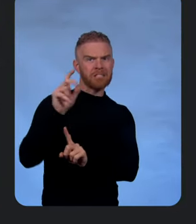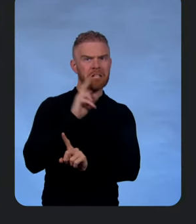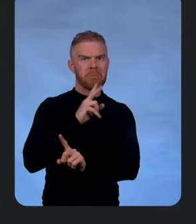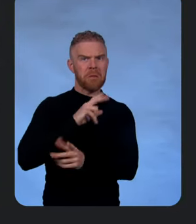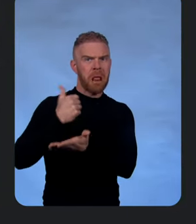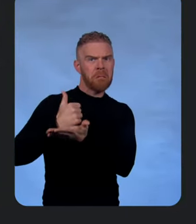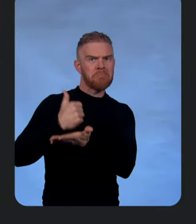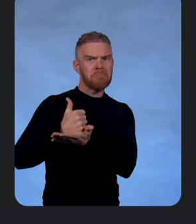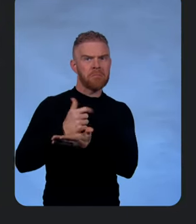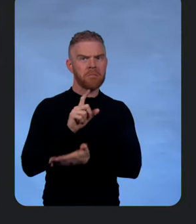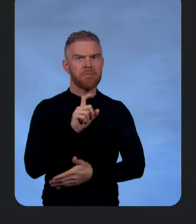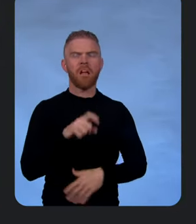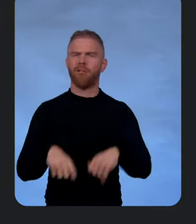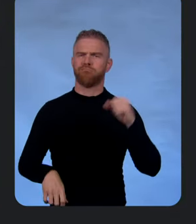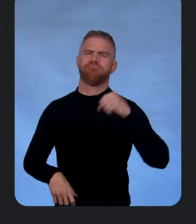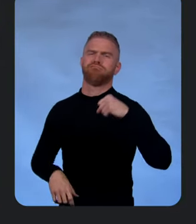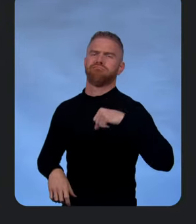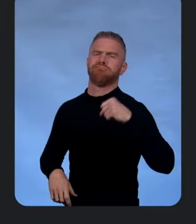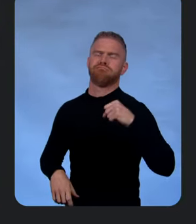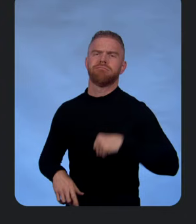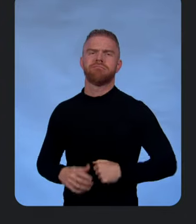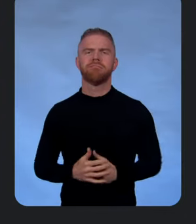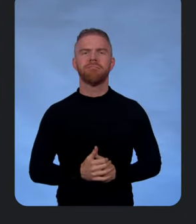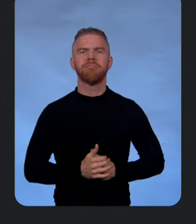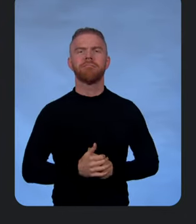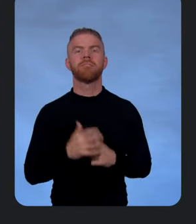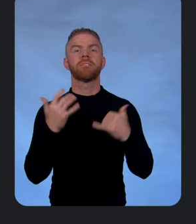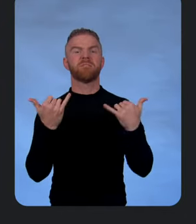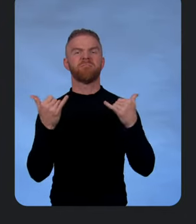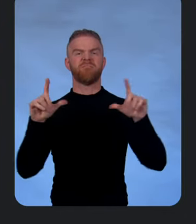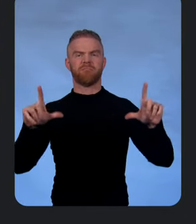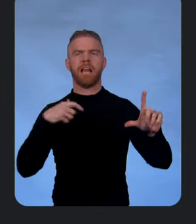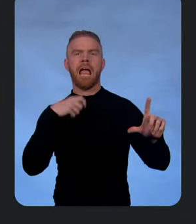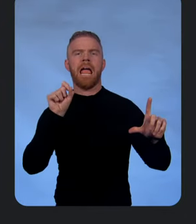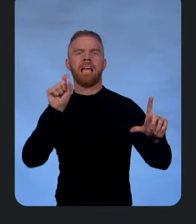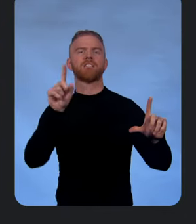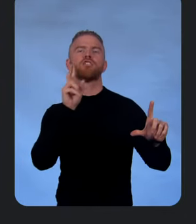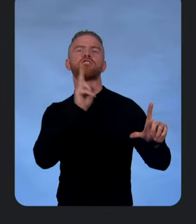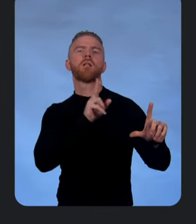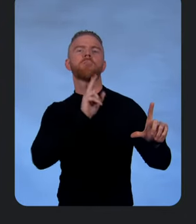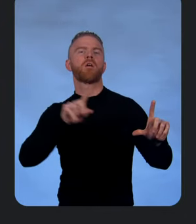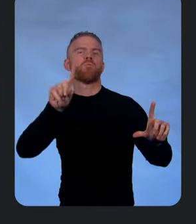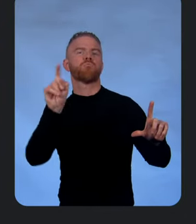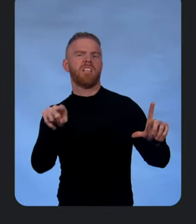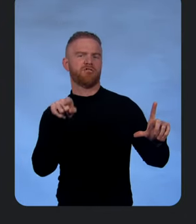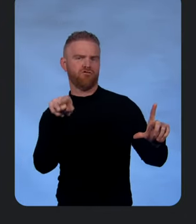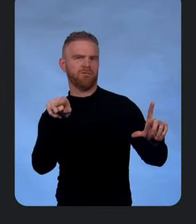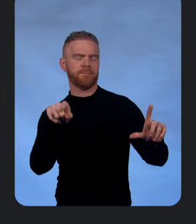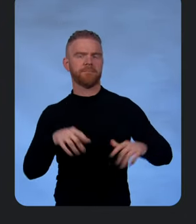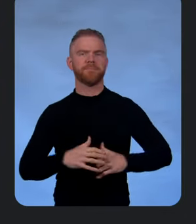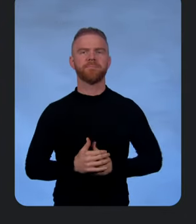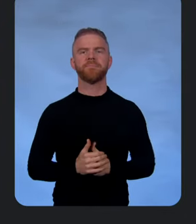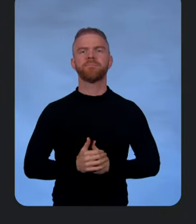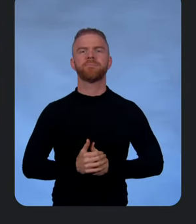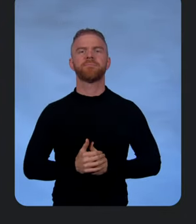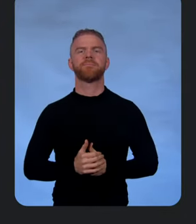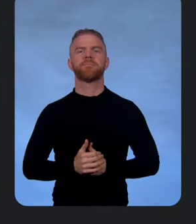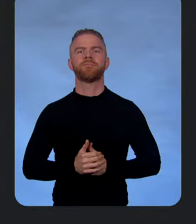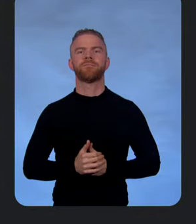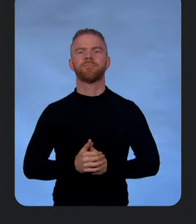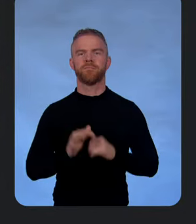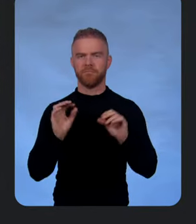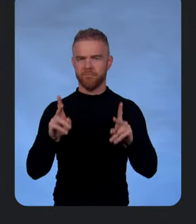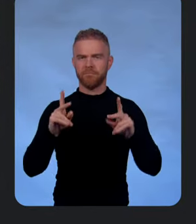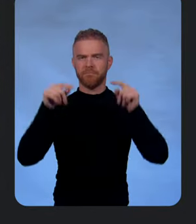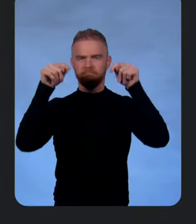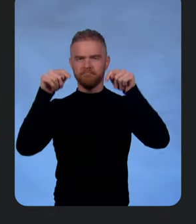we can ask it some questions here. Yeah. Might have to hide our little window there. Yep. Okay. Let's see this down there. Nope. Or maybe